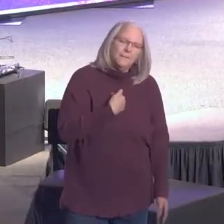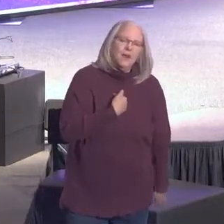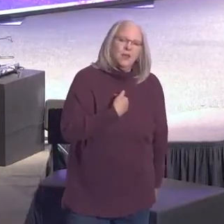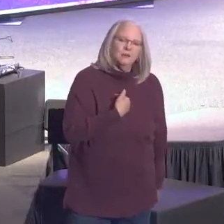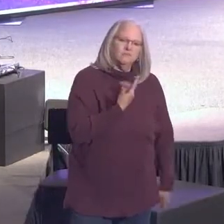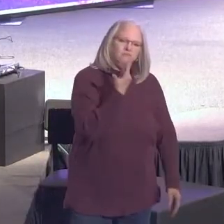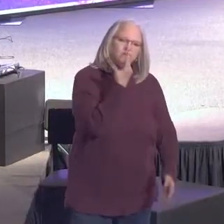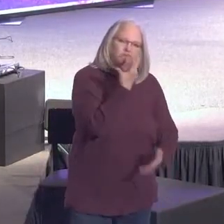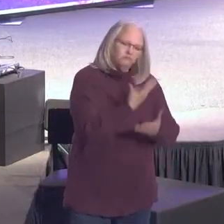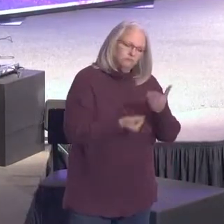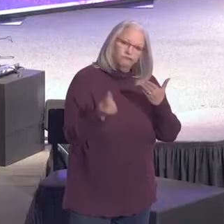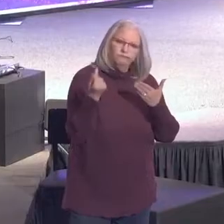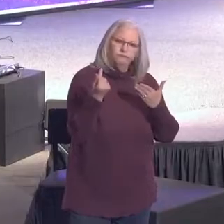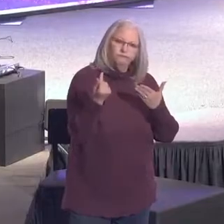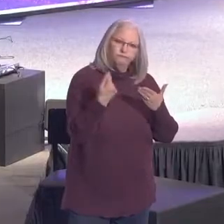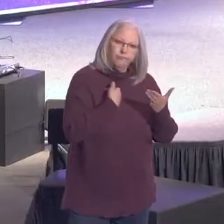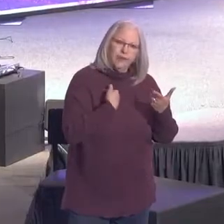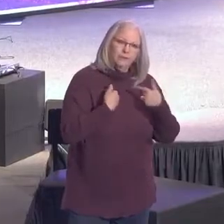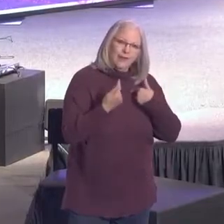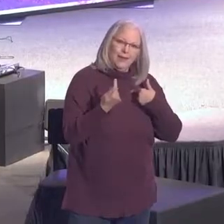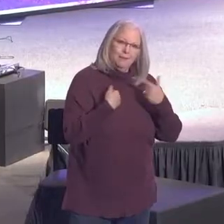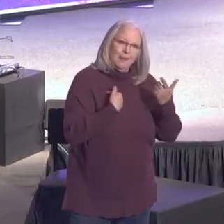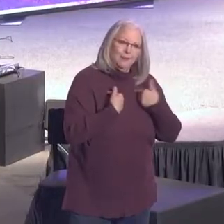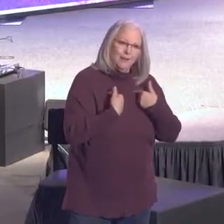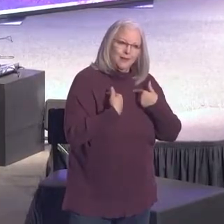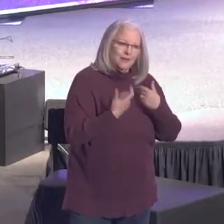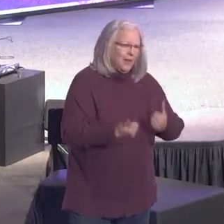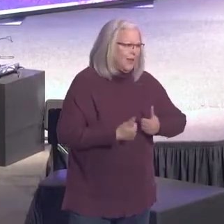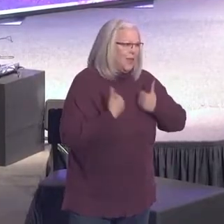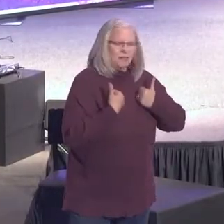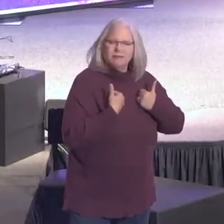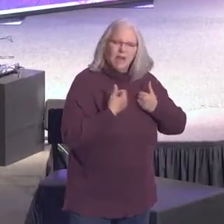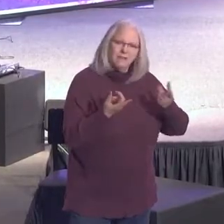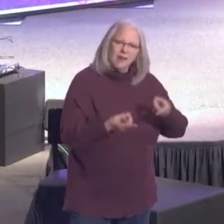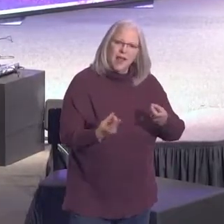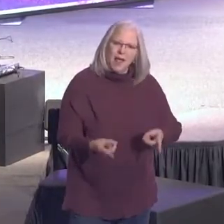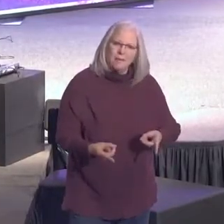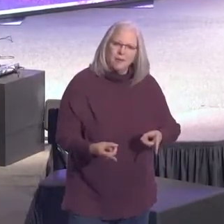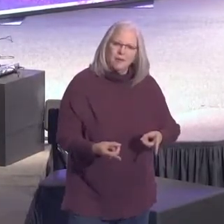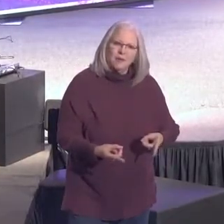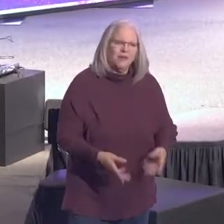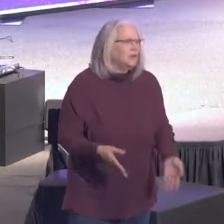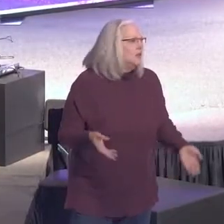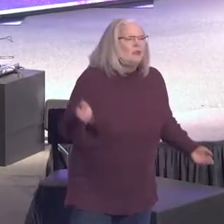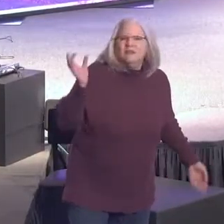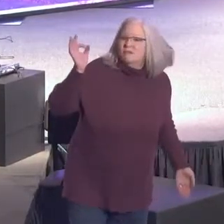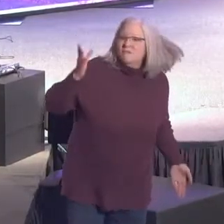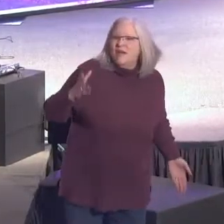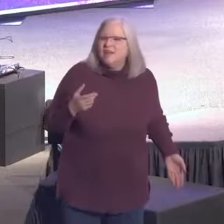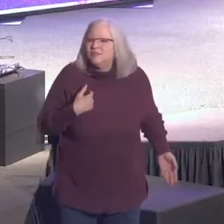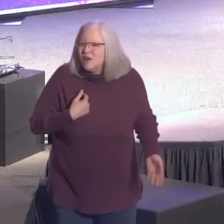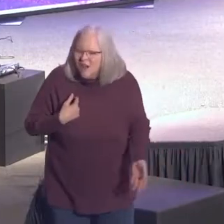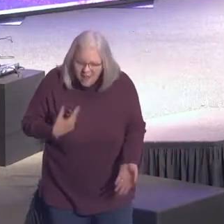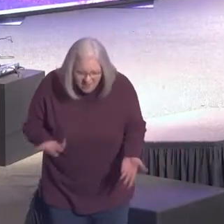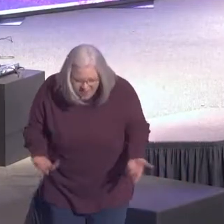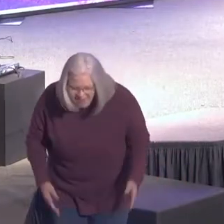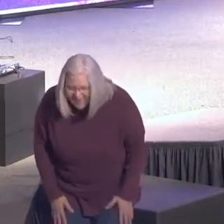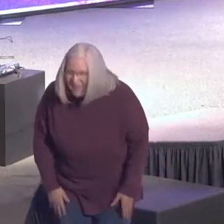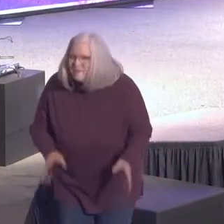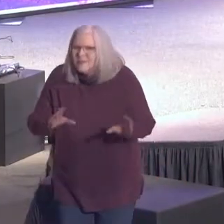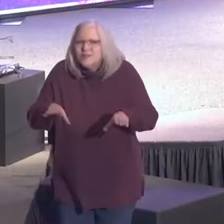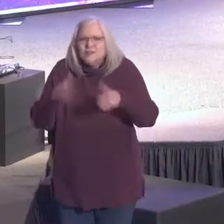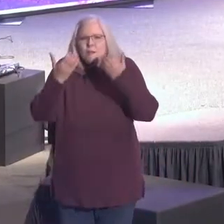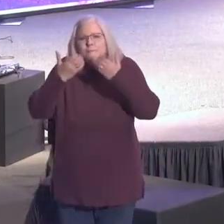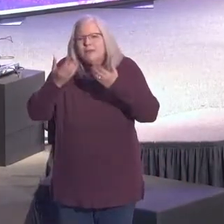Life can very easily become all about me and somebody says, pastor, I've done some amazing things in my life and I'm sure you